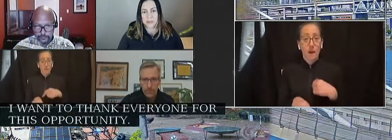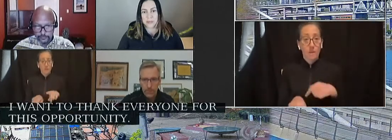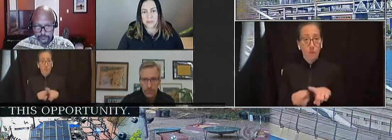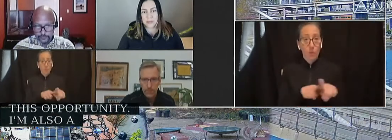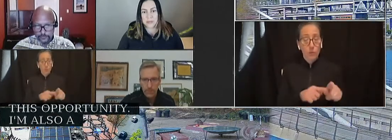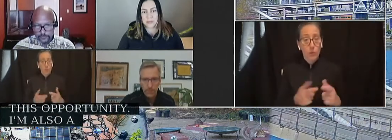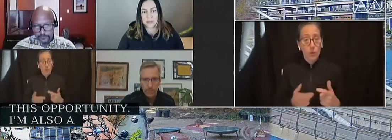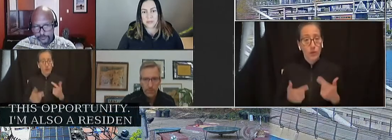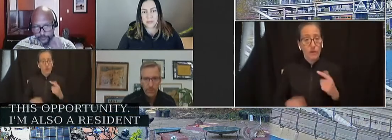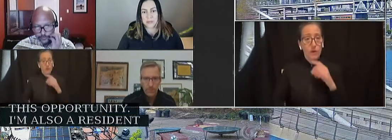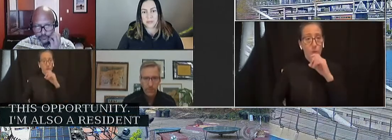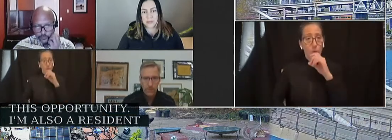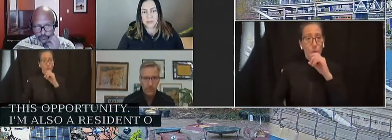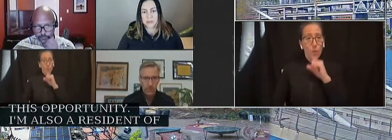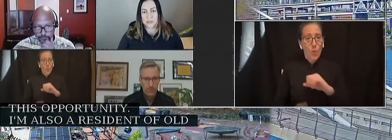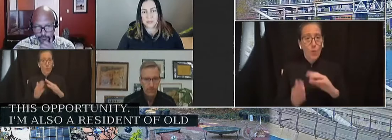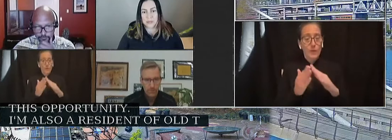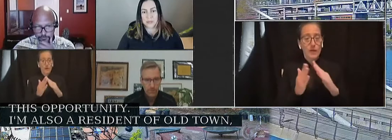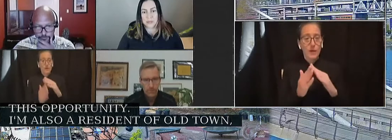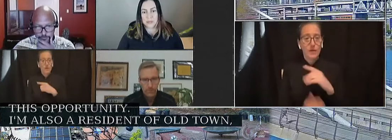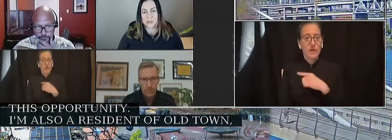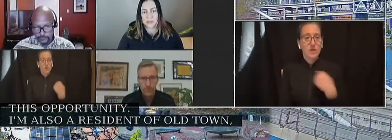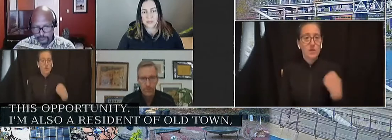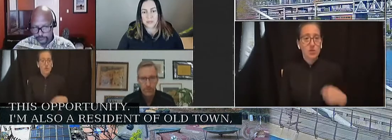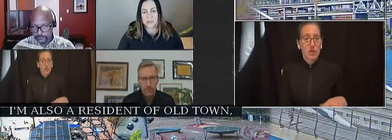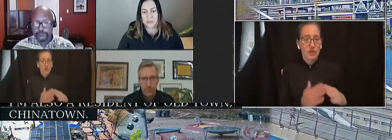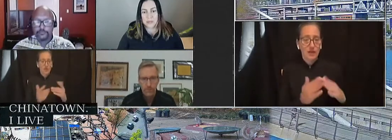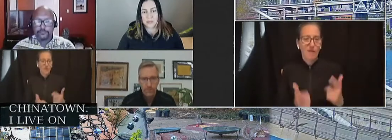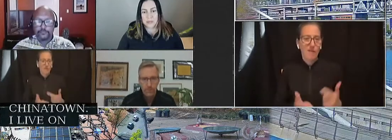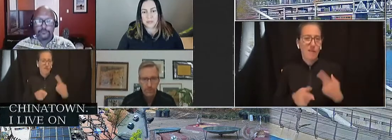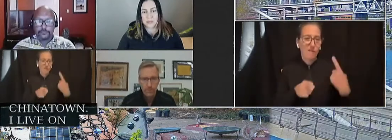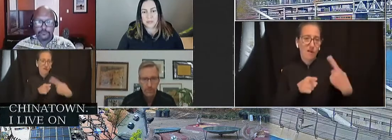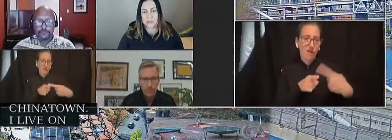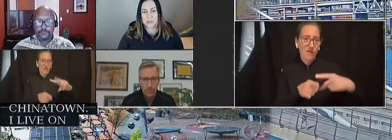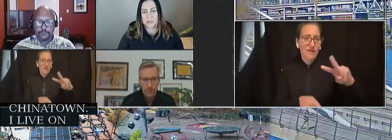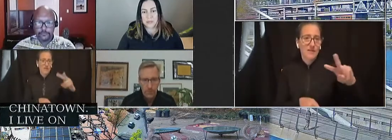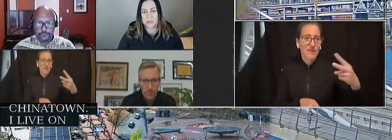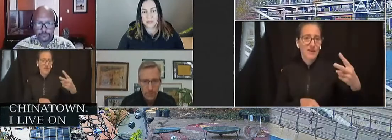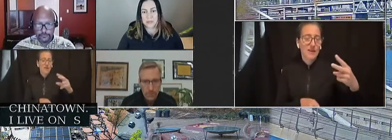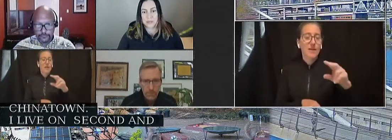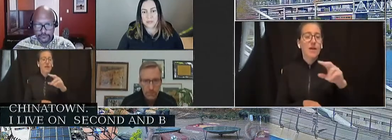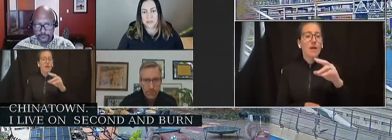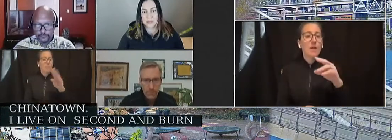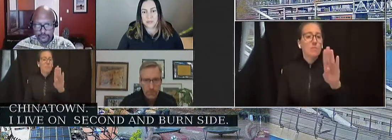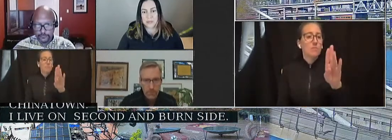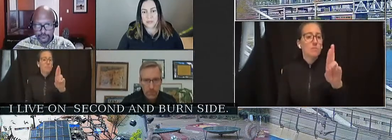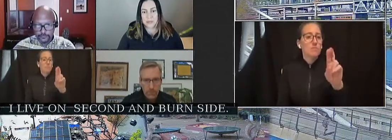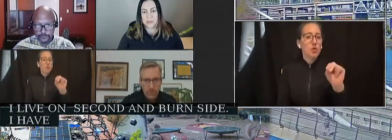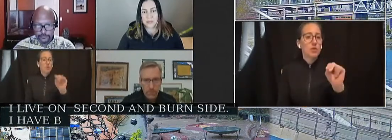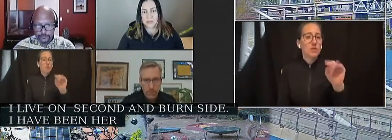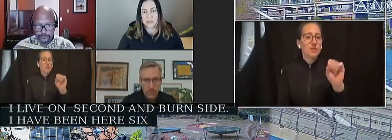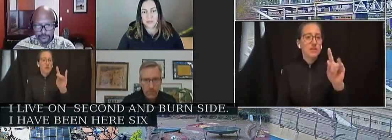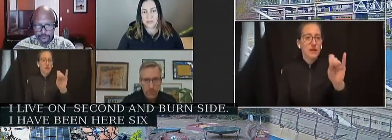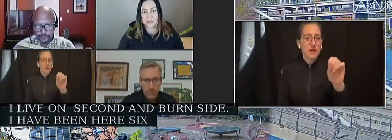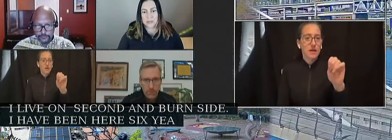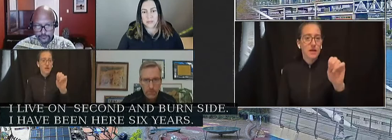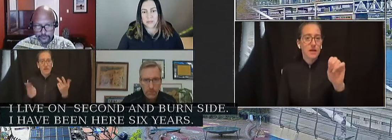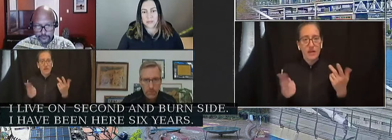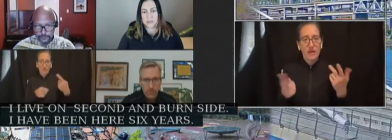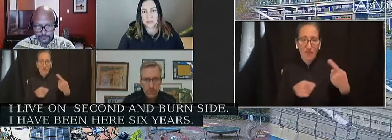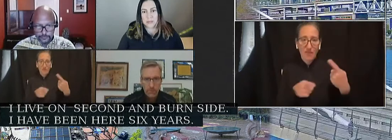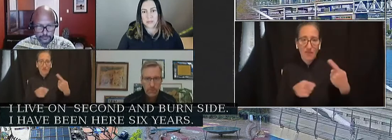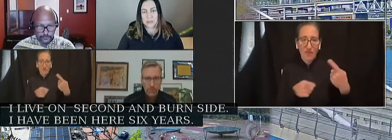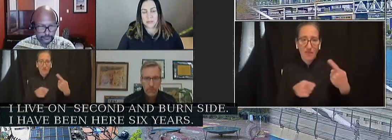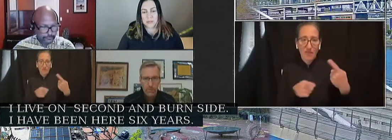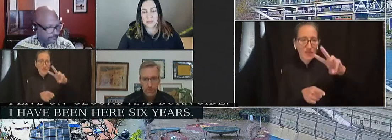of Old Town, Chinatown. I live on Second and Burnside. I've been here for six years. I love my community. People are like, how